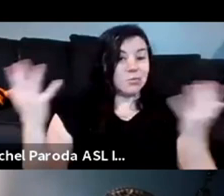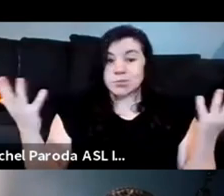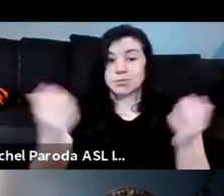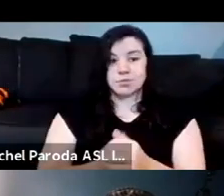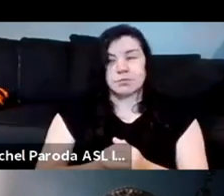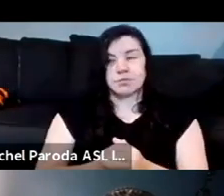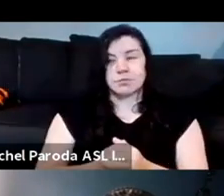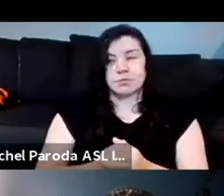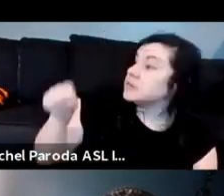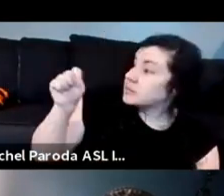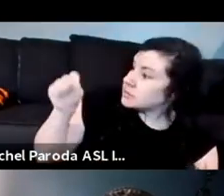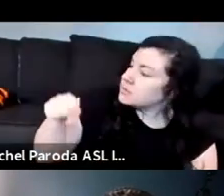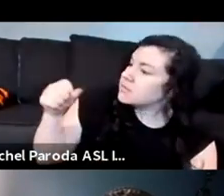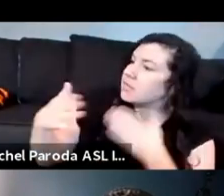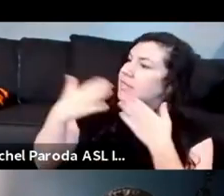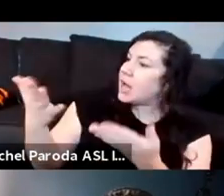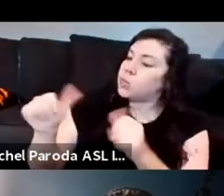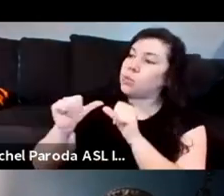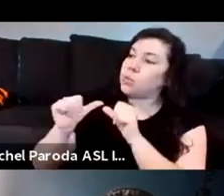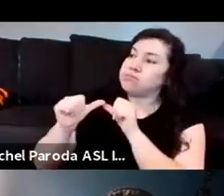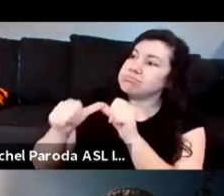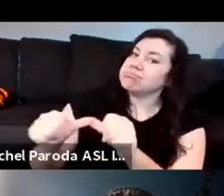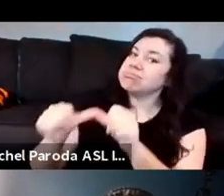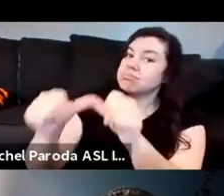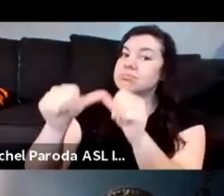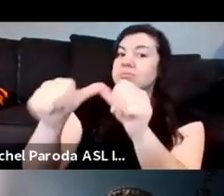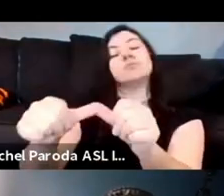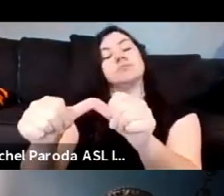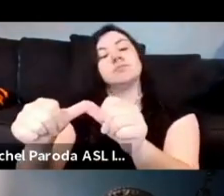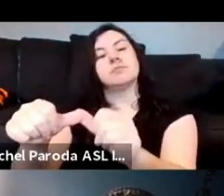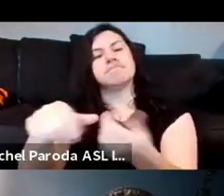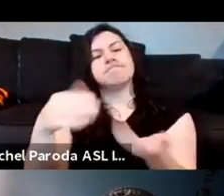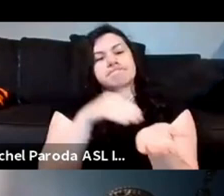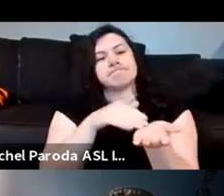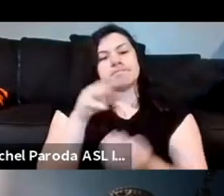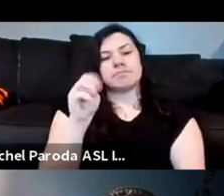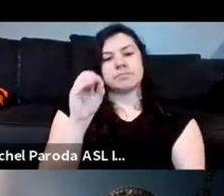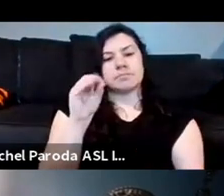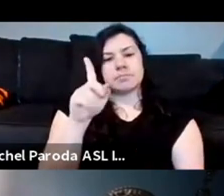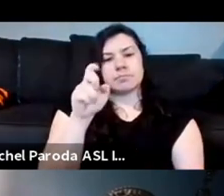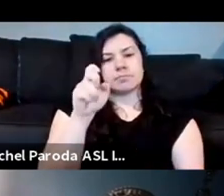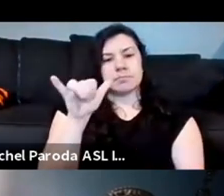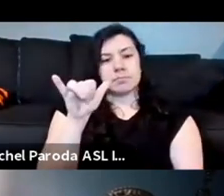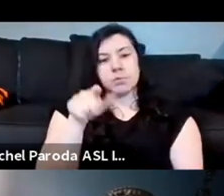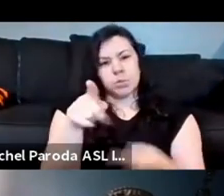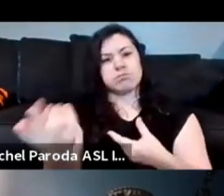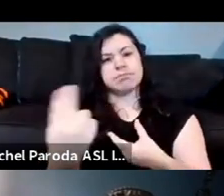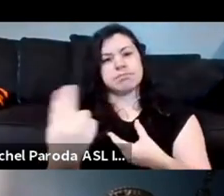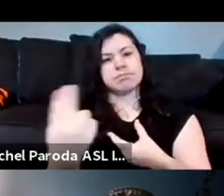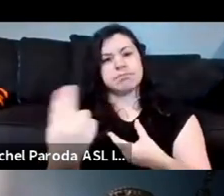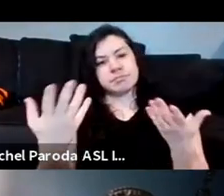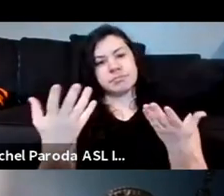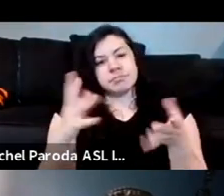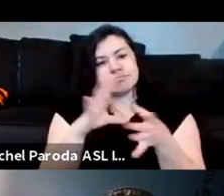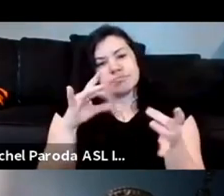yes thank you so this is like this ongoing work and you know dr mobley maybe you can chime in here and get us to thinking a little bit more towards